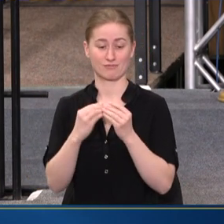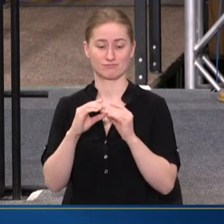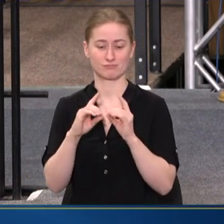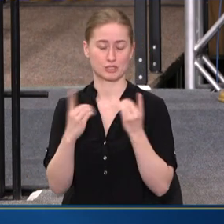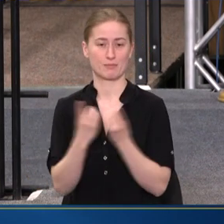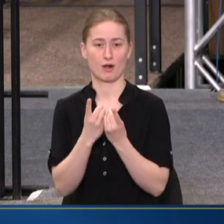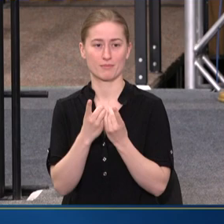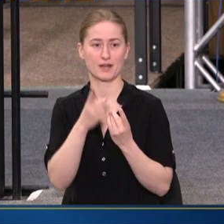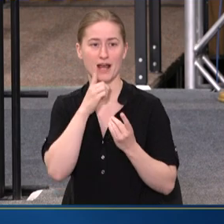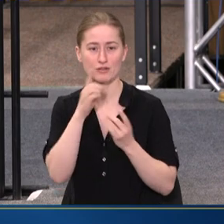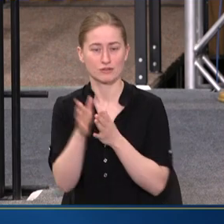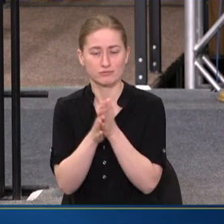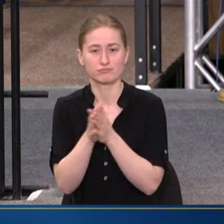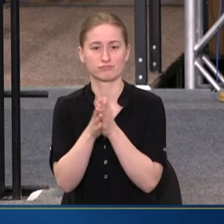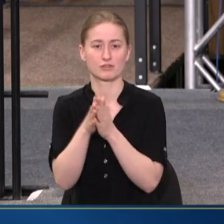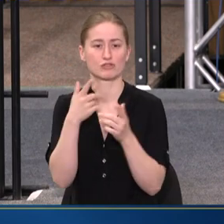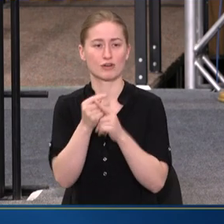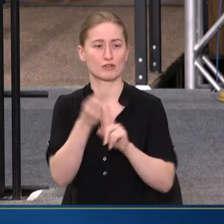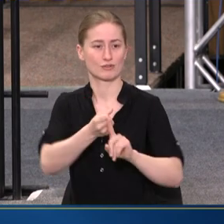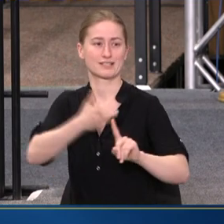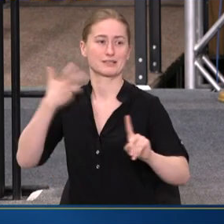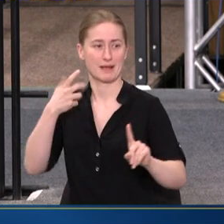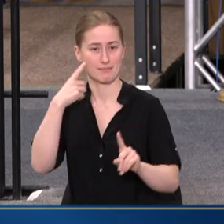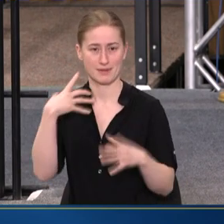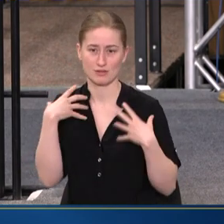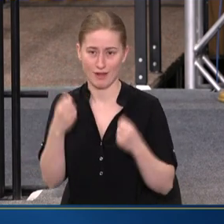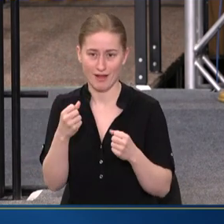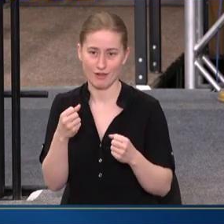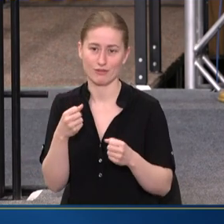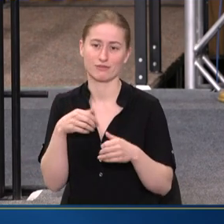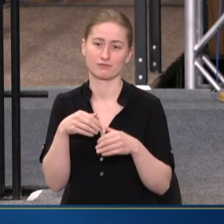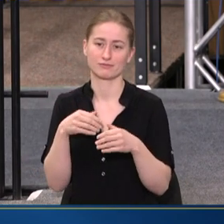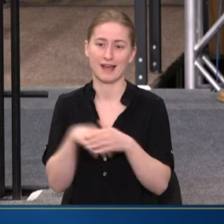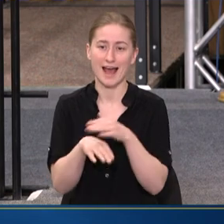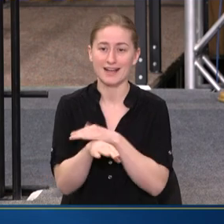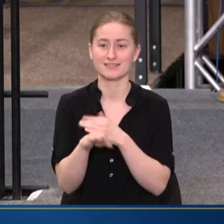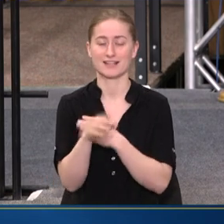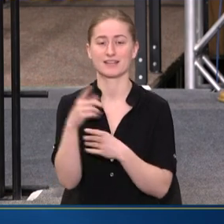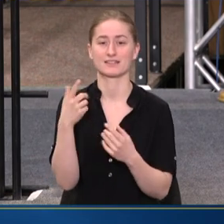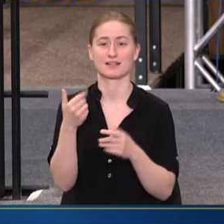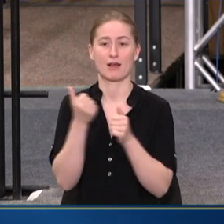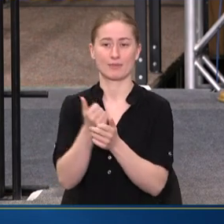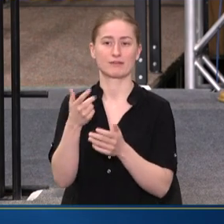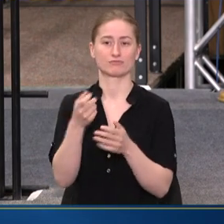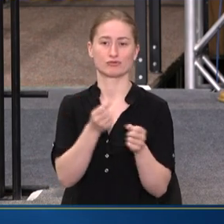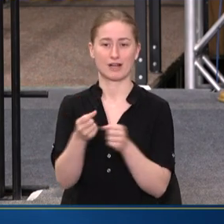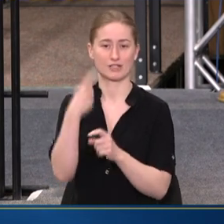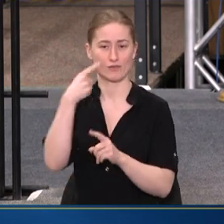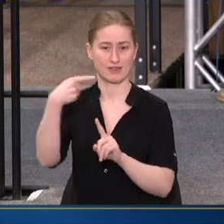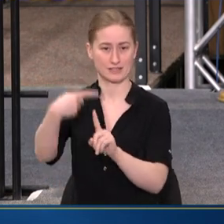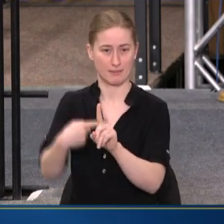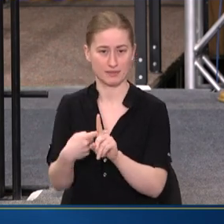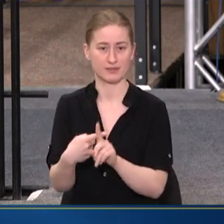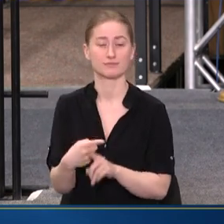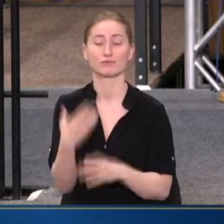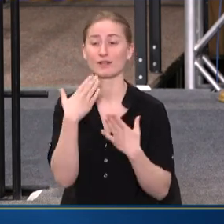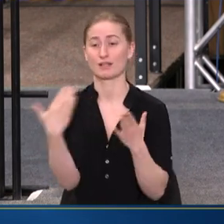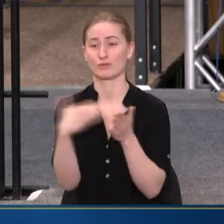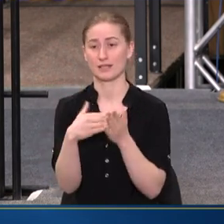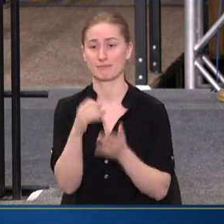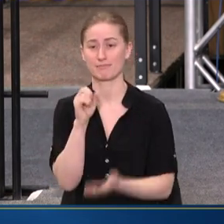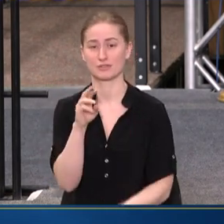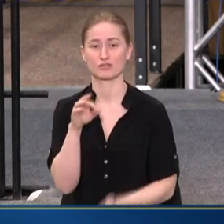EXPANDING ACCESS TO MENTAL HEALTH CARE AND DELIVERING ON THE PRESIDENT'S AMBITIOUS NATIONAL MENTAL HEALTH STRATEGY. SO THANK YOU AGAIN, MR. SECRETARY.